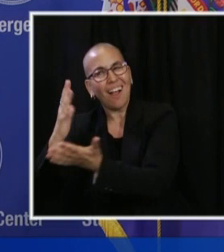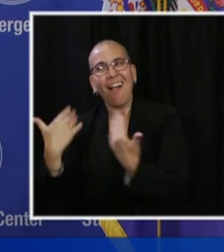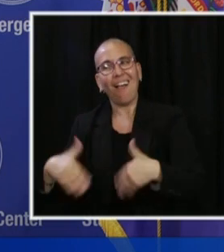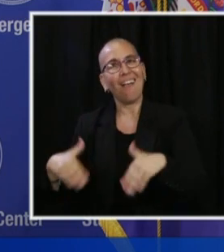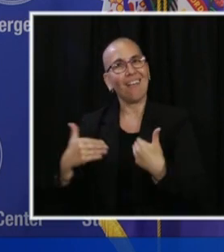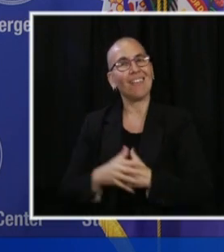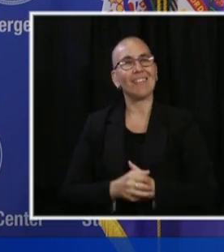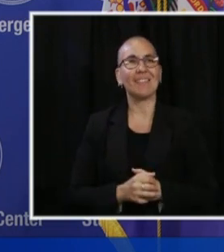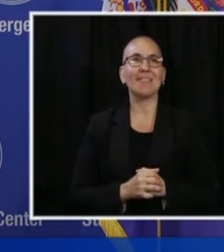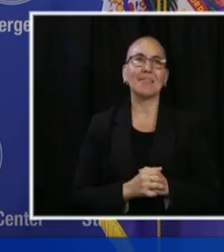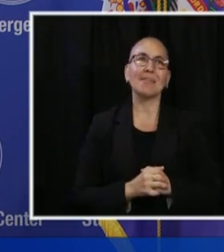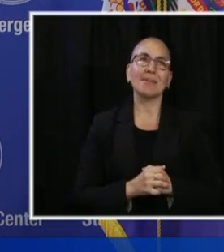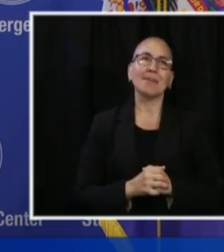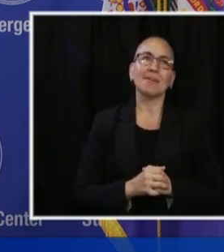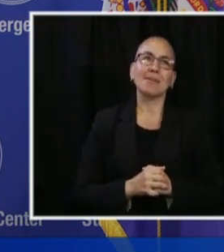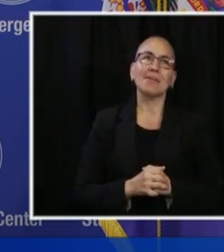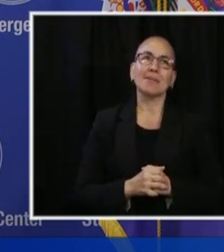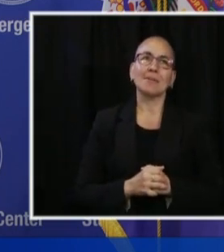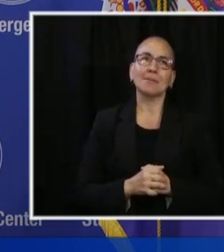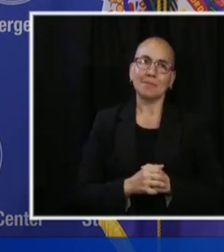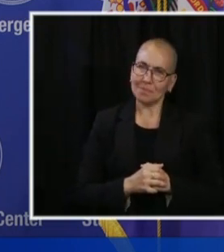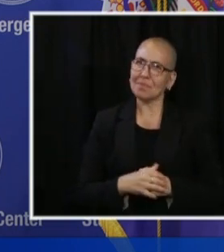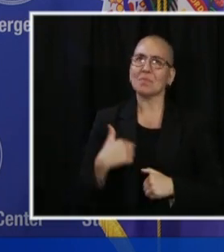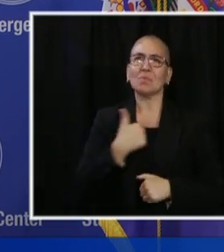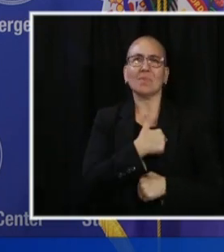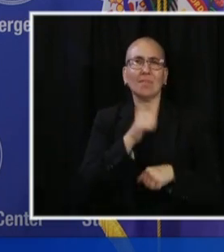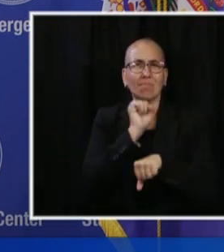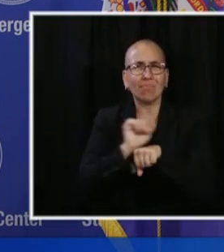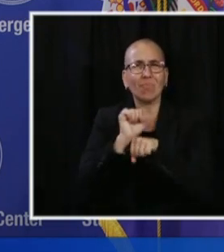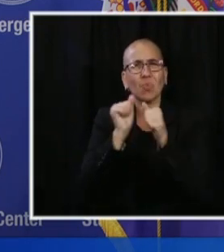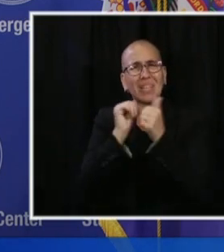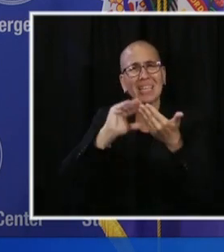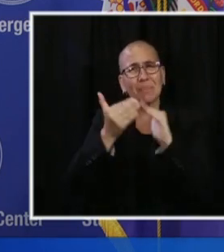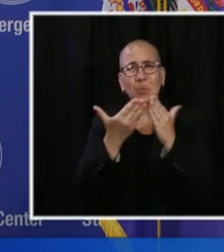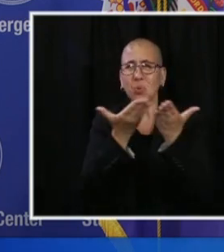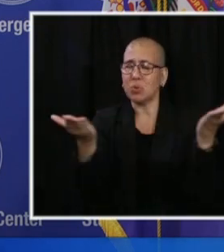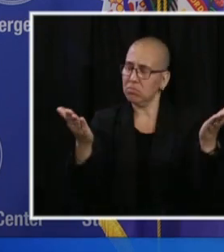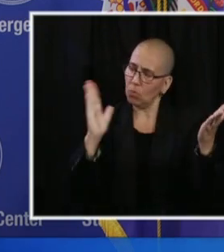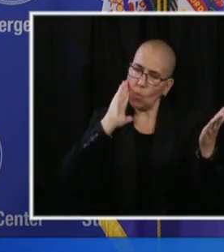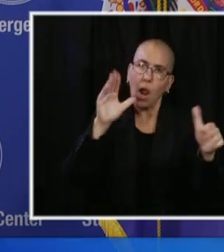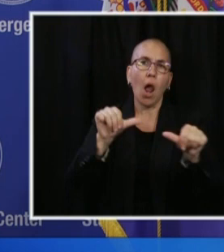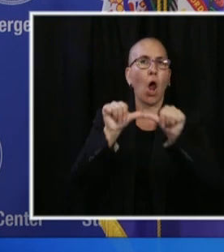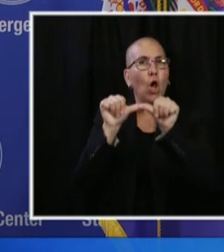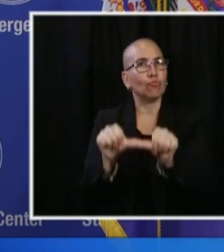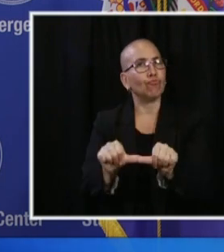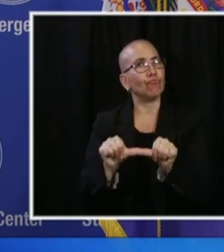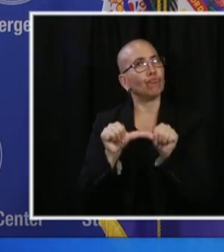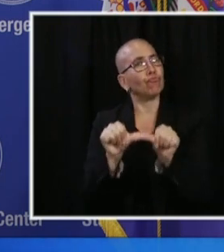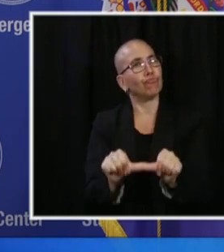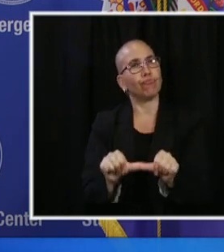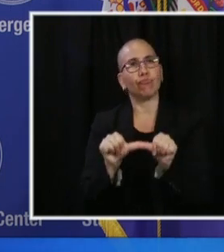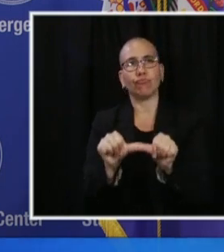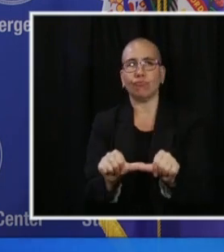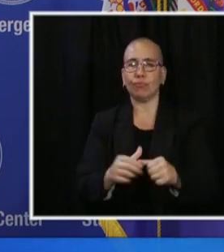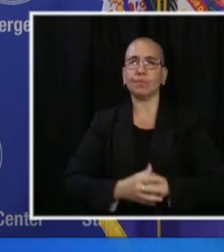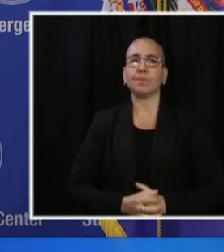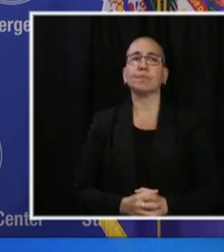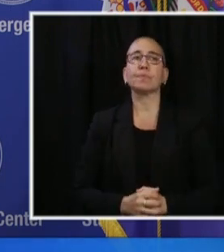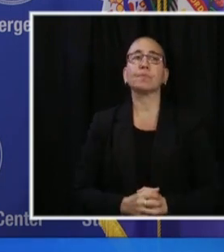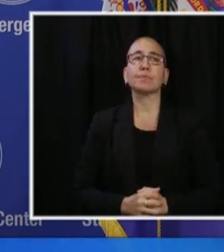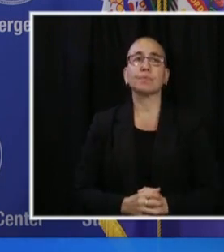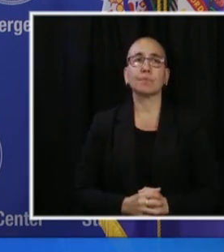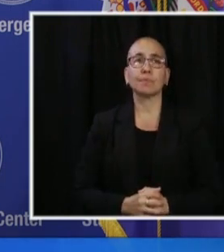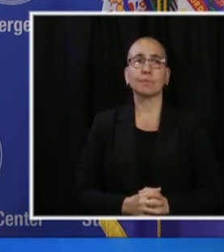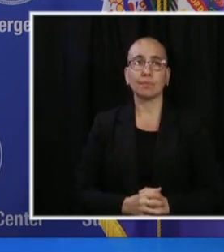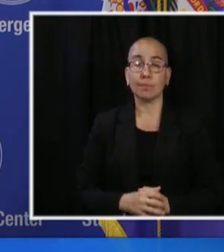with community, we continue to work with community, whether it's at the memorial, at 38th and Chicago or at Little Earth